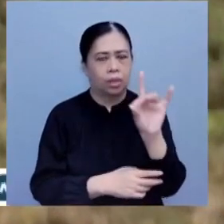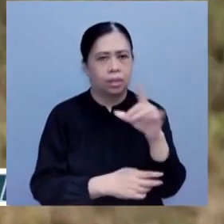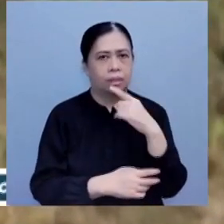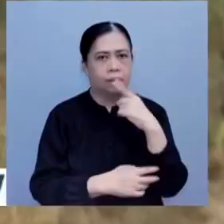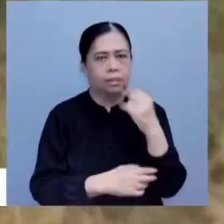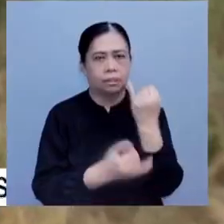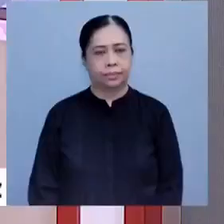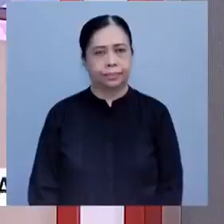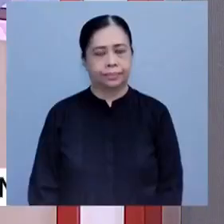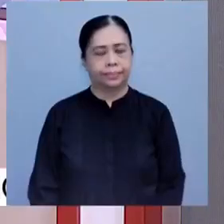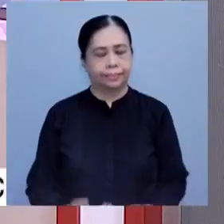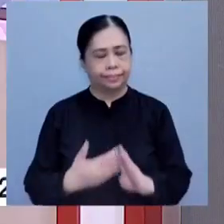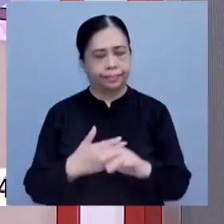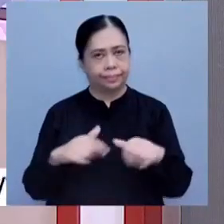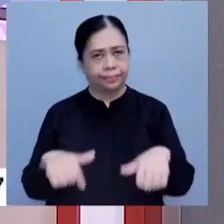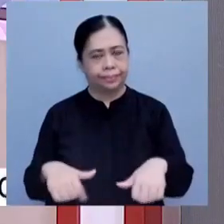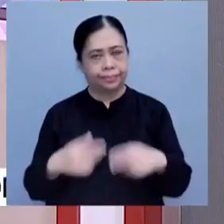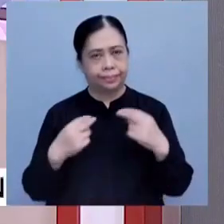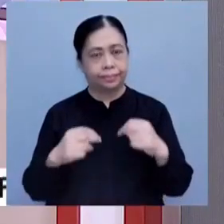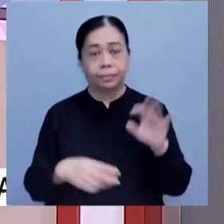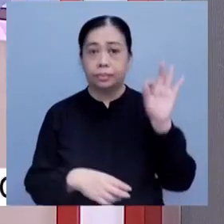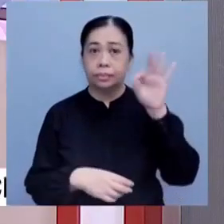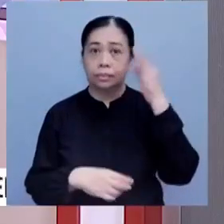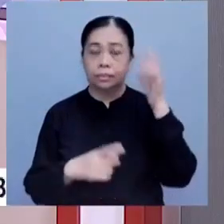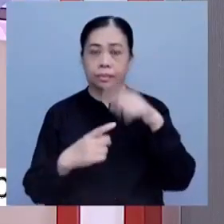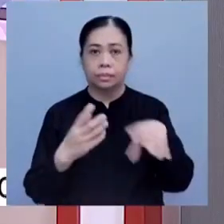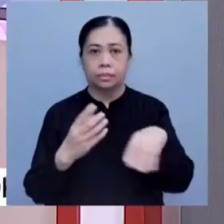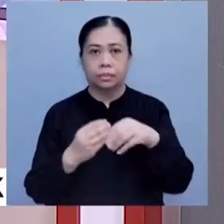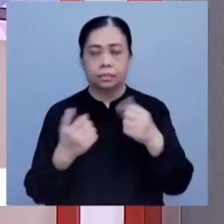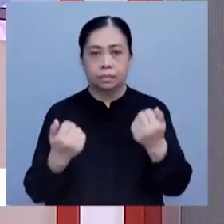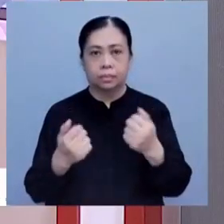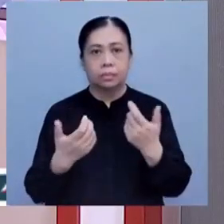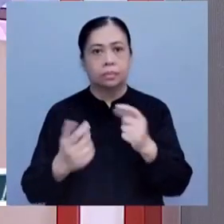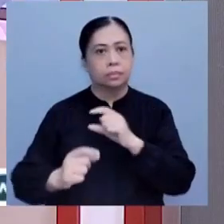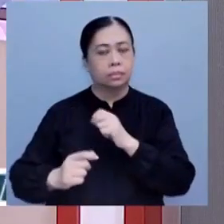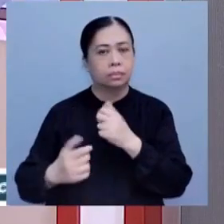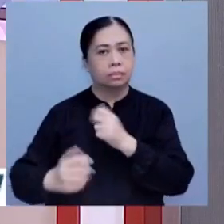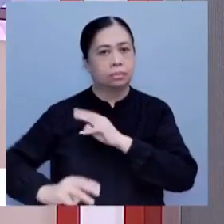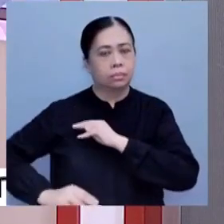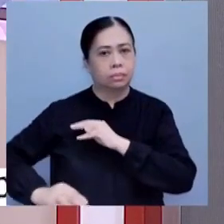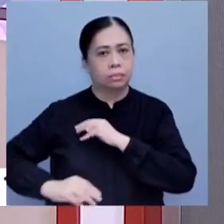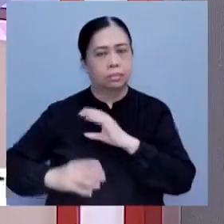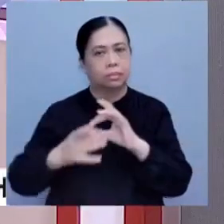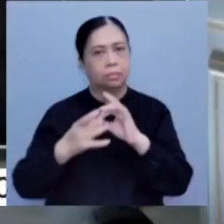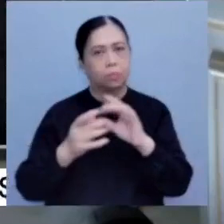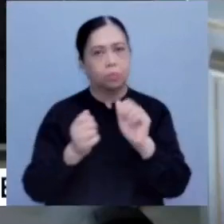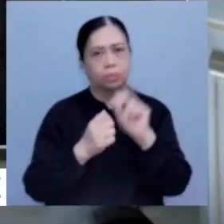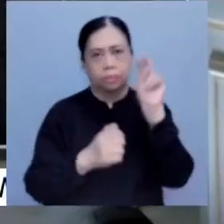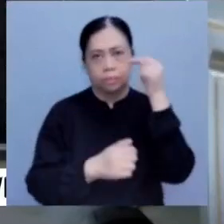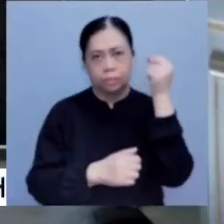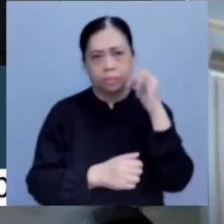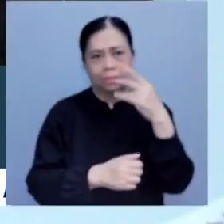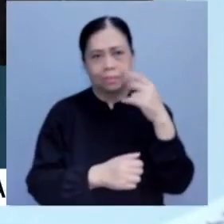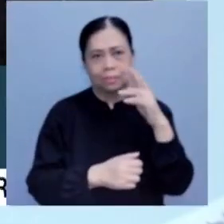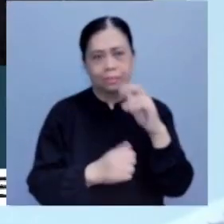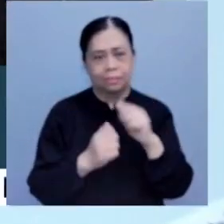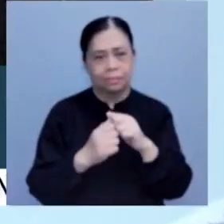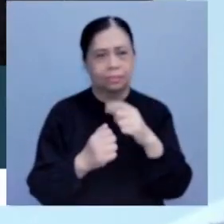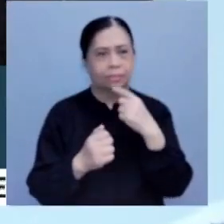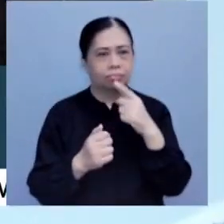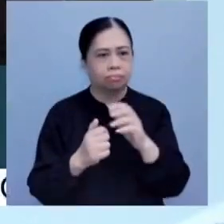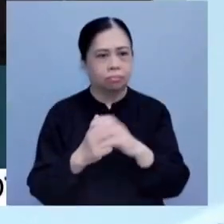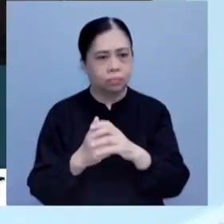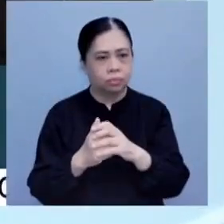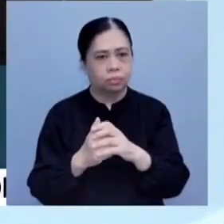Independence. France is set to end its military cooperation with Nigeria. French President Emmanuel Macron says he's